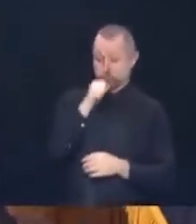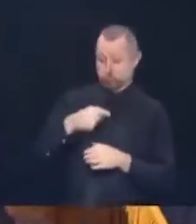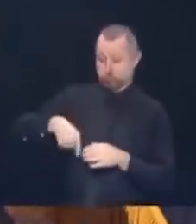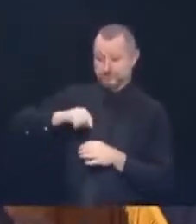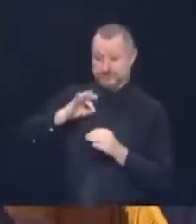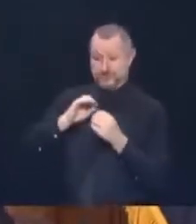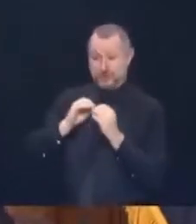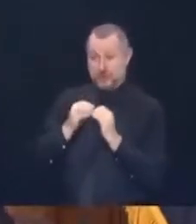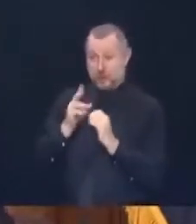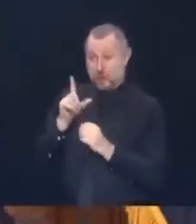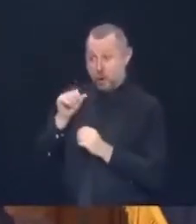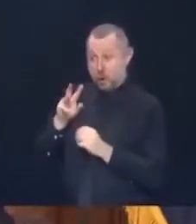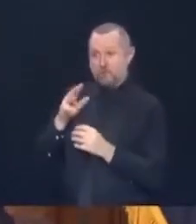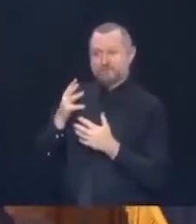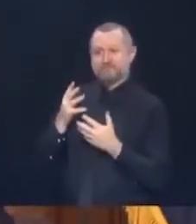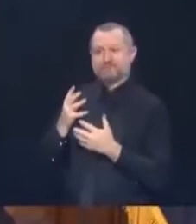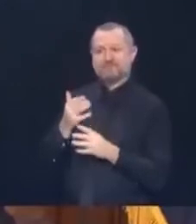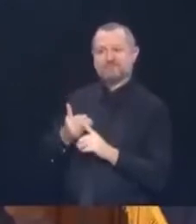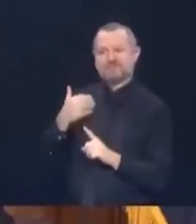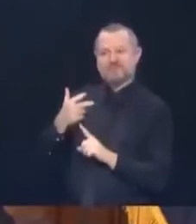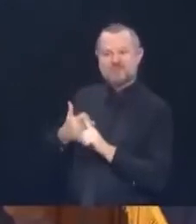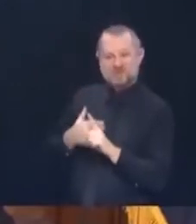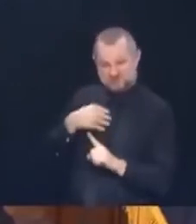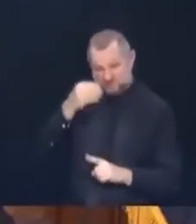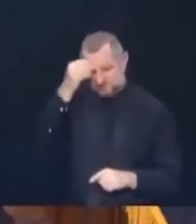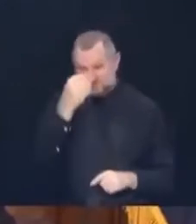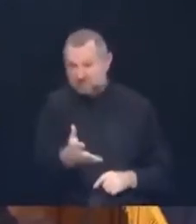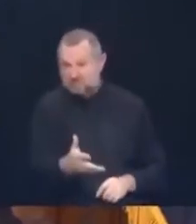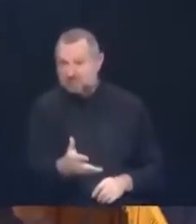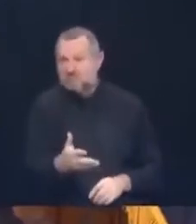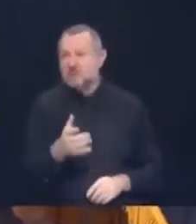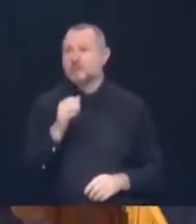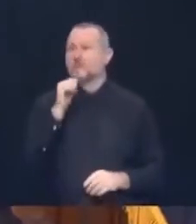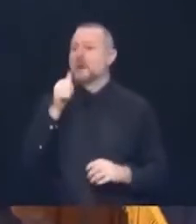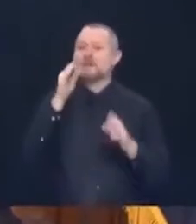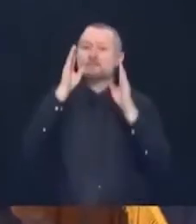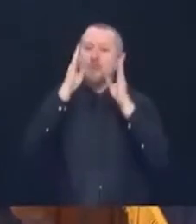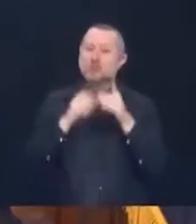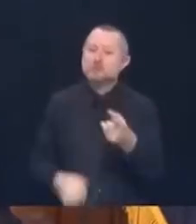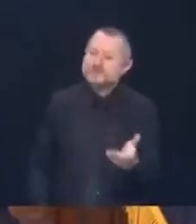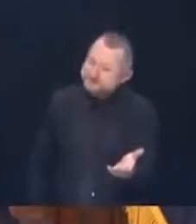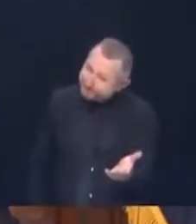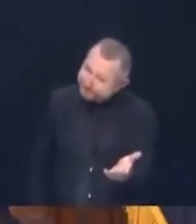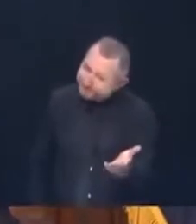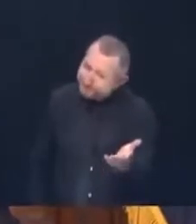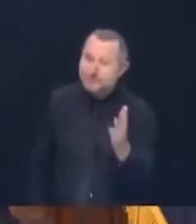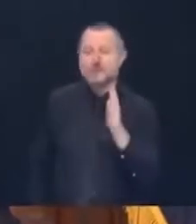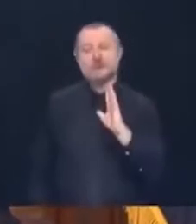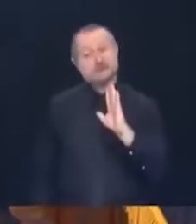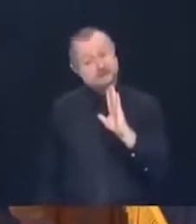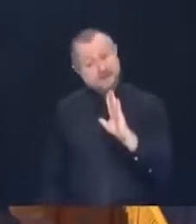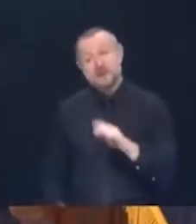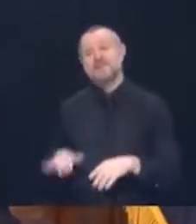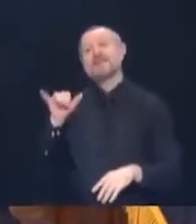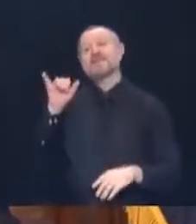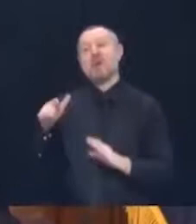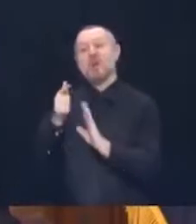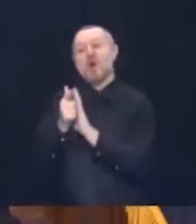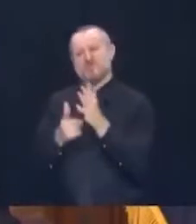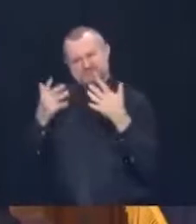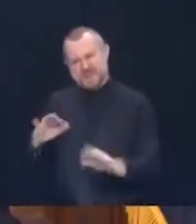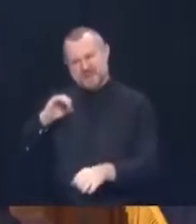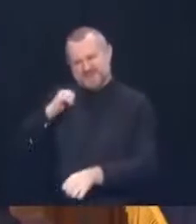I don't know if you were here or if you were paying attention, but that has been in effect for over a month.